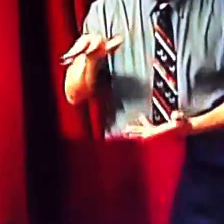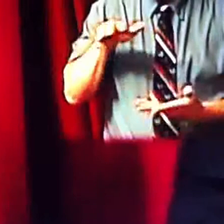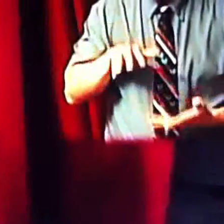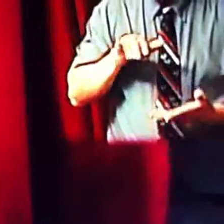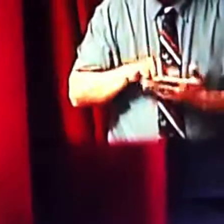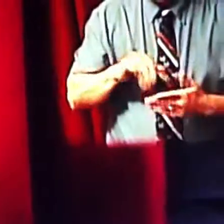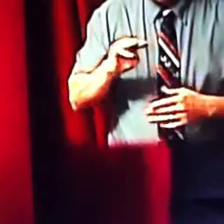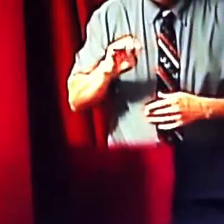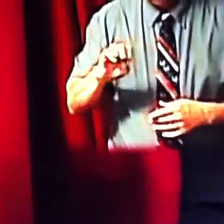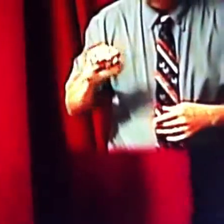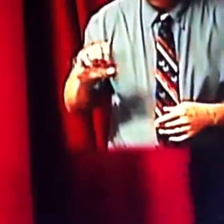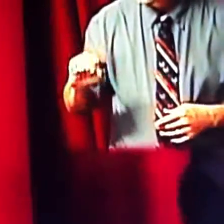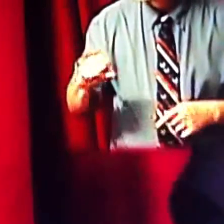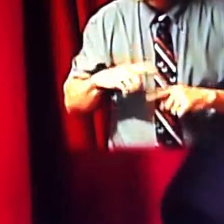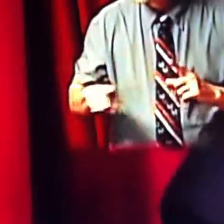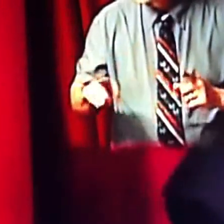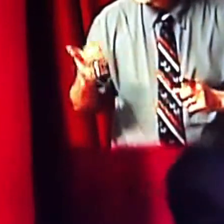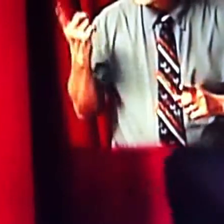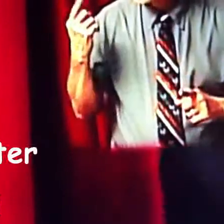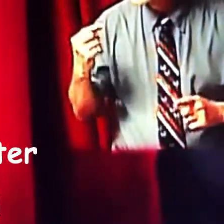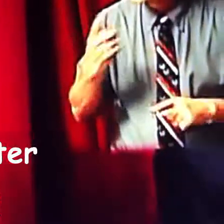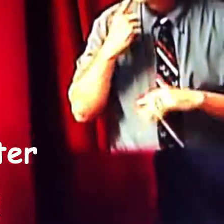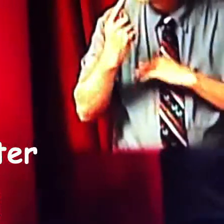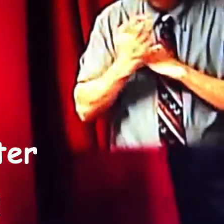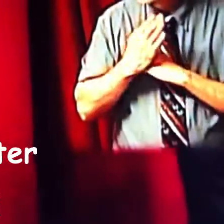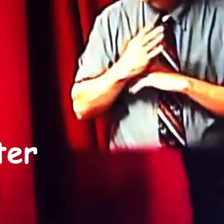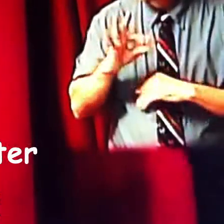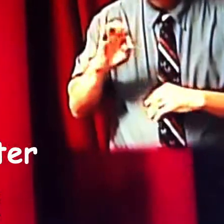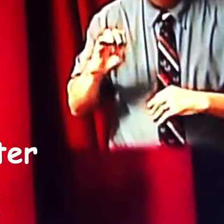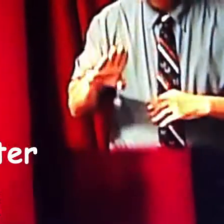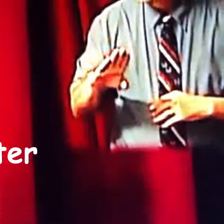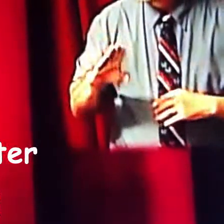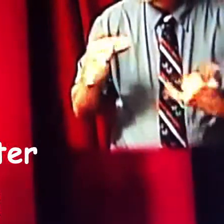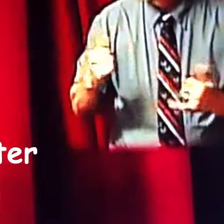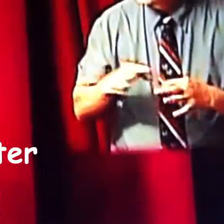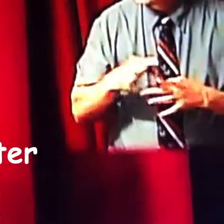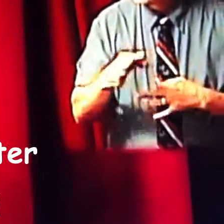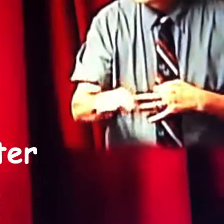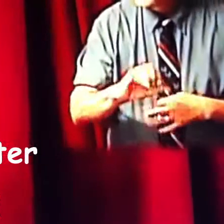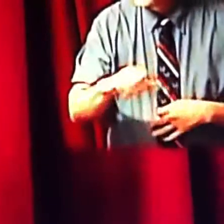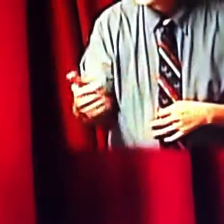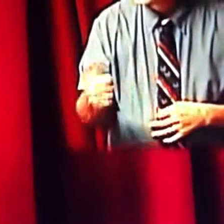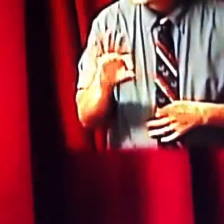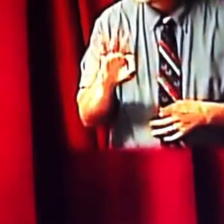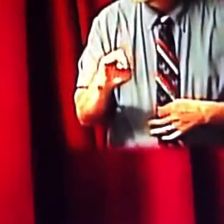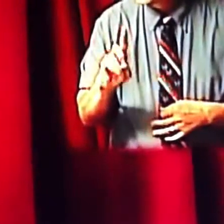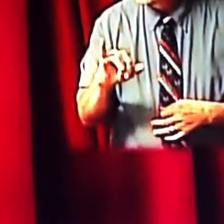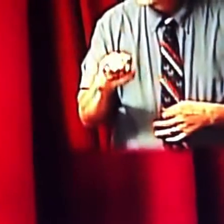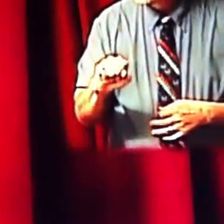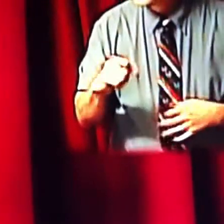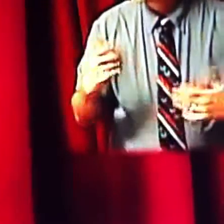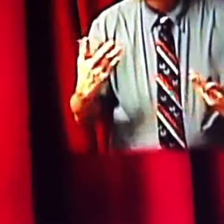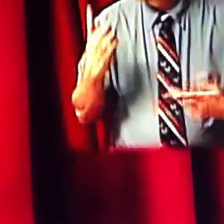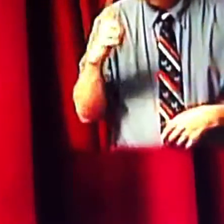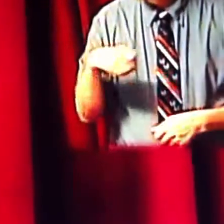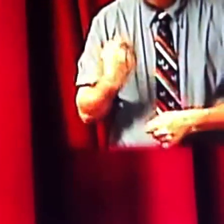mess, but last year you promised me to have it done by February, and now you're saying we're going to leave another 90 days, so we're already about a year